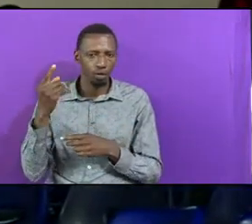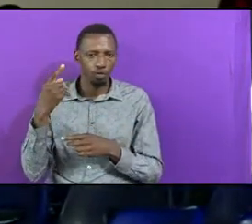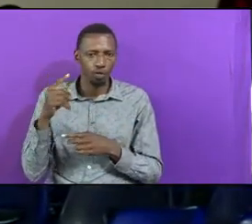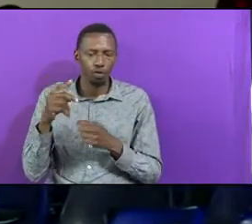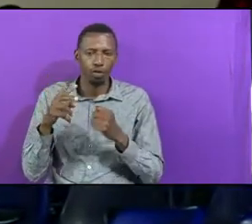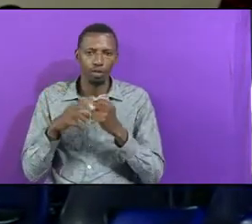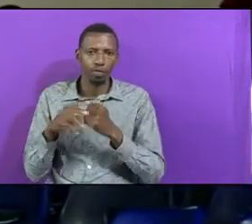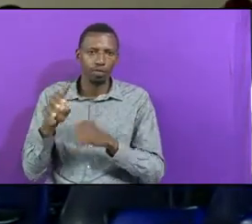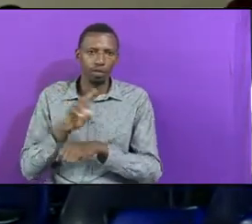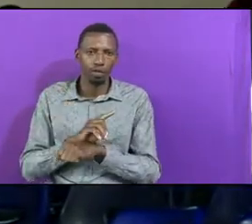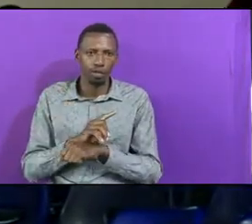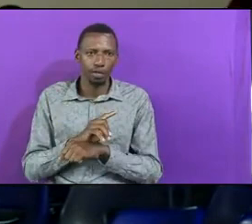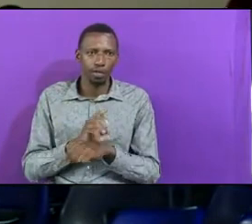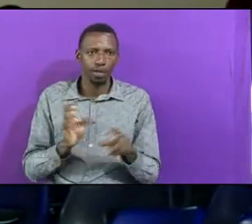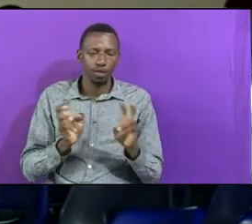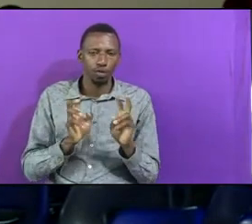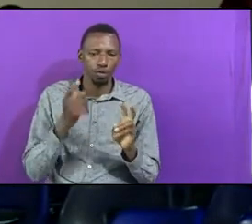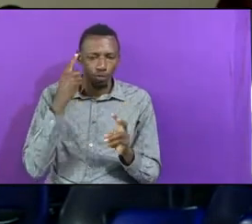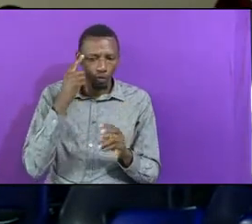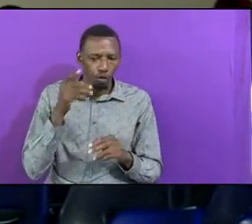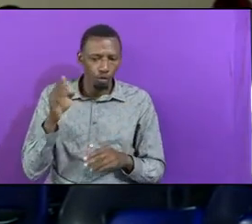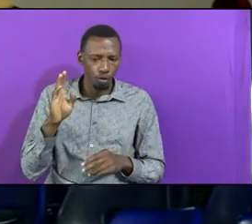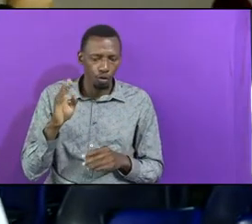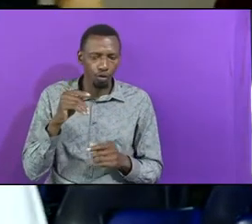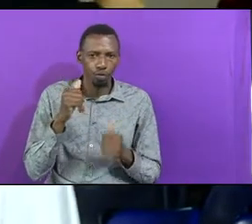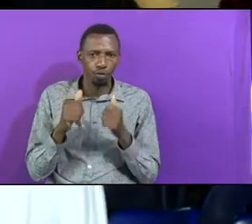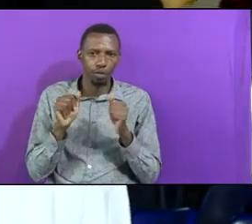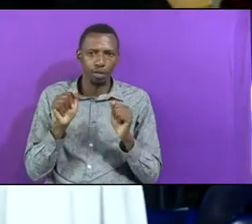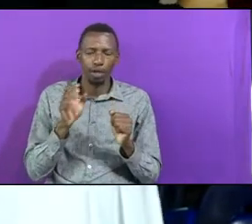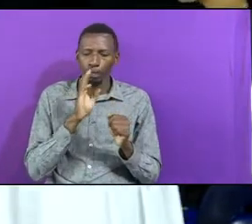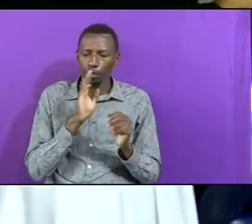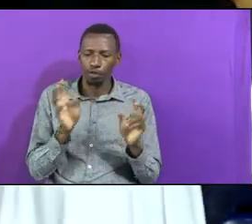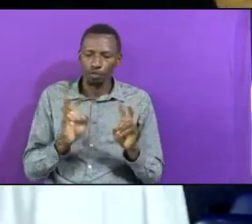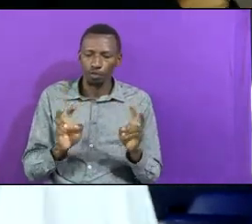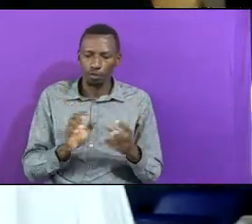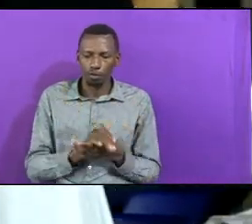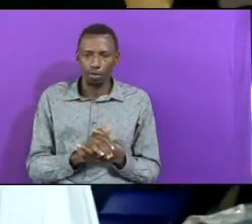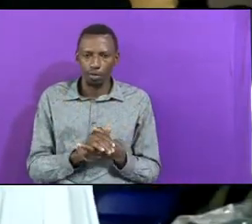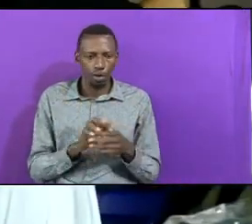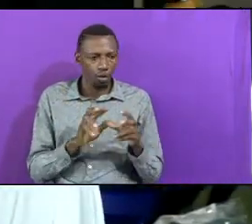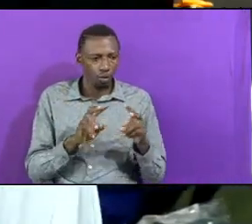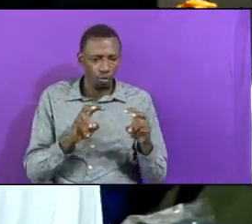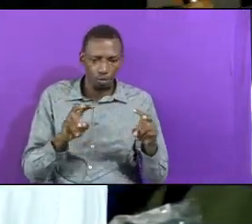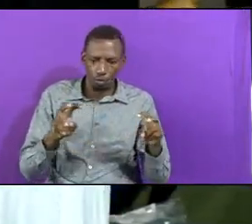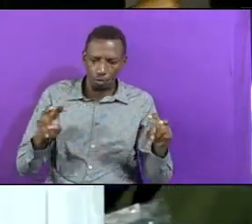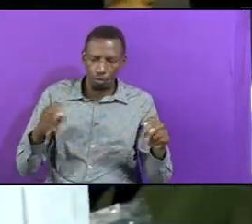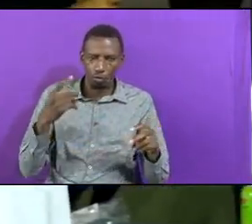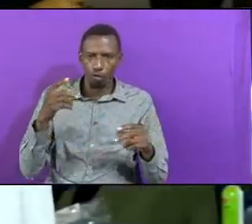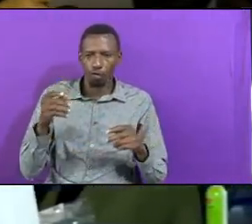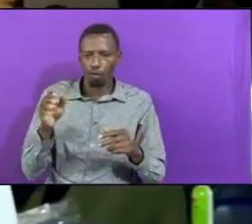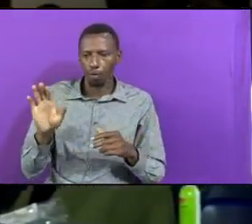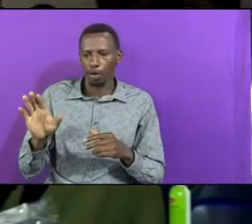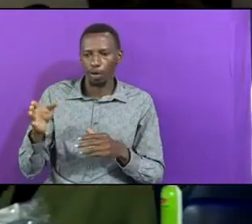Looking For Gods That Can Be Stolen He's Looking For His God His God Has Been What Stolen